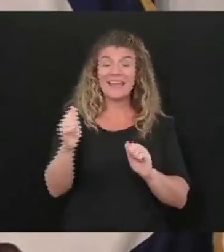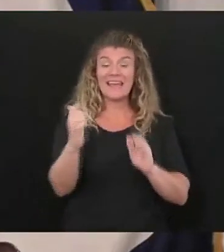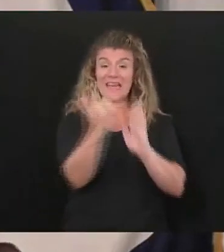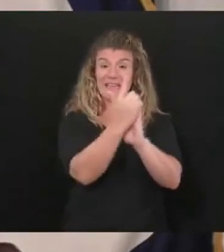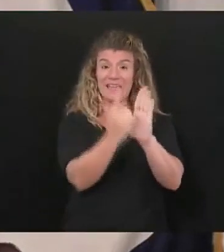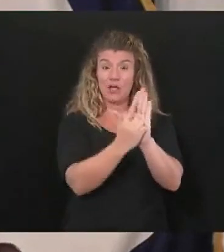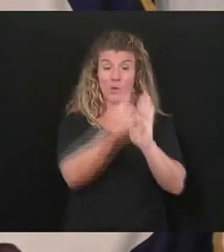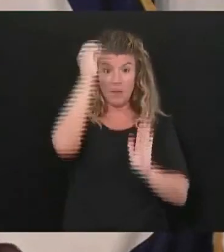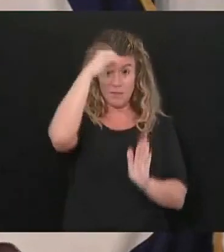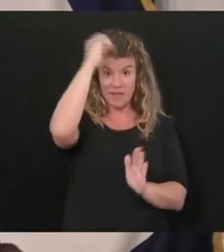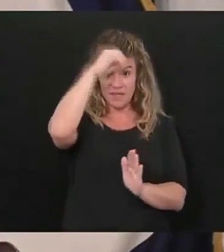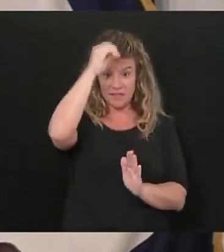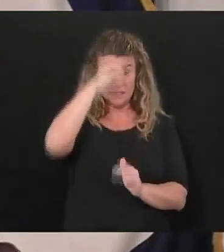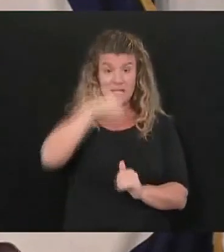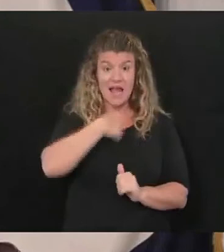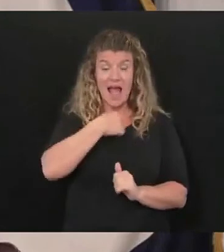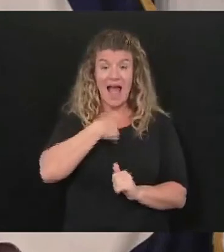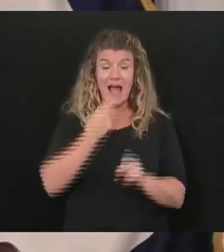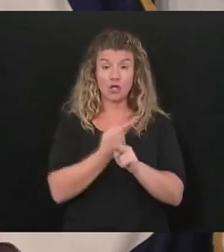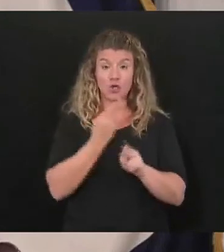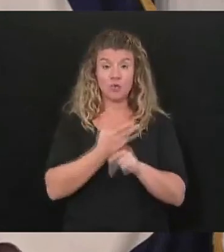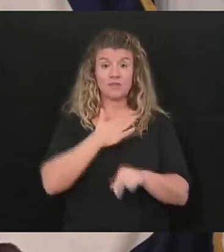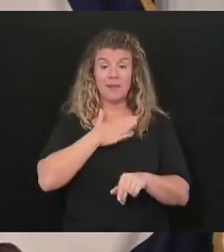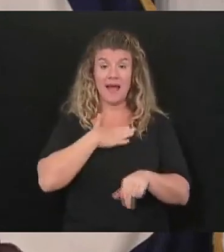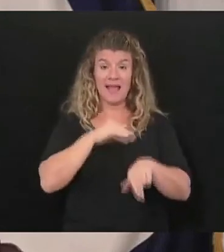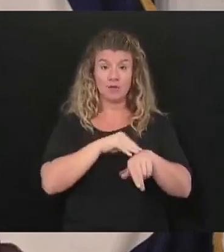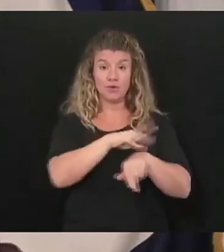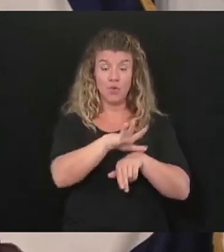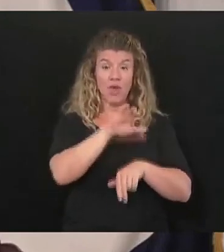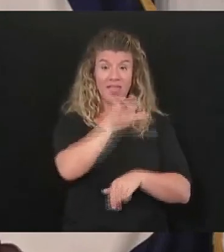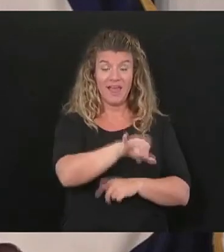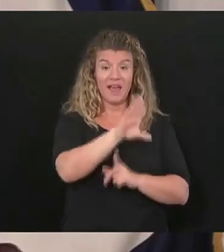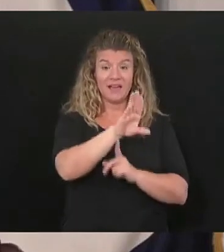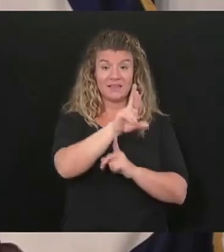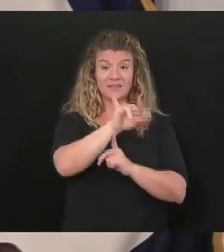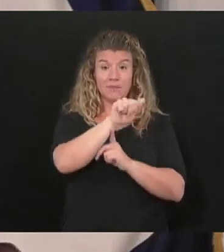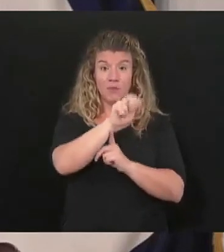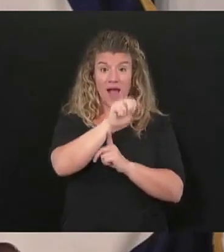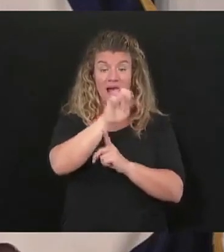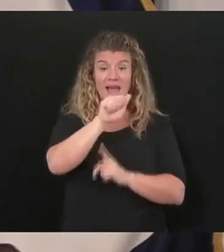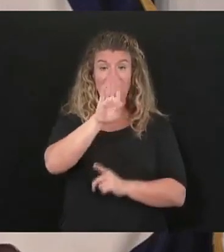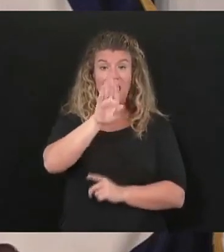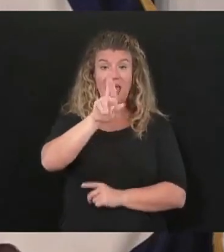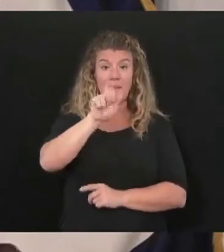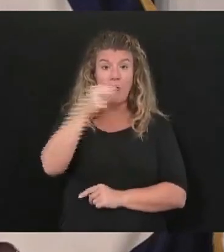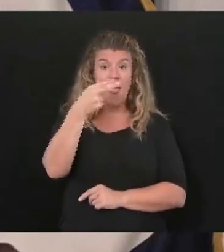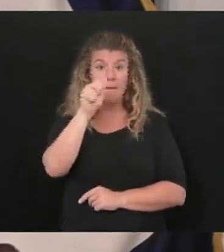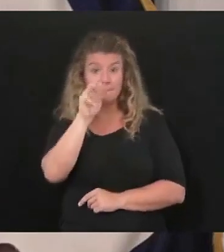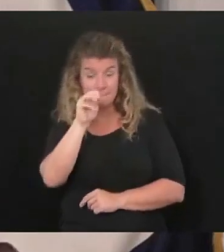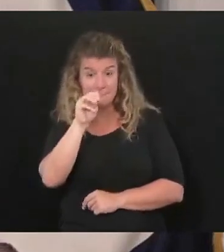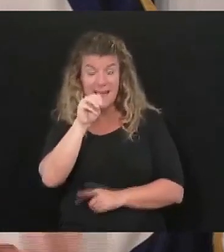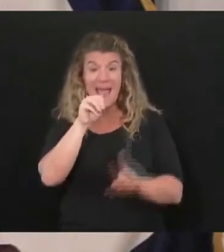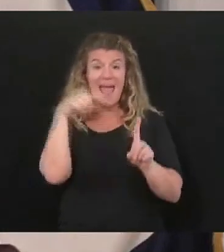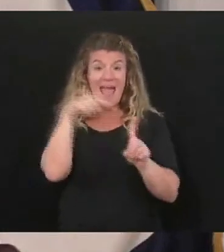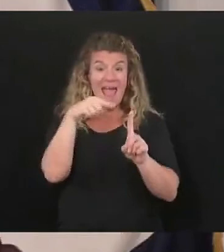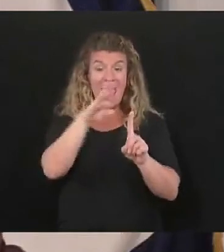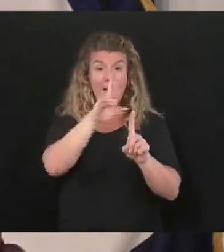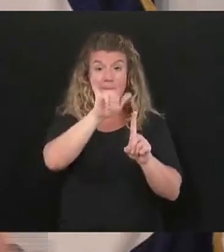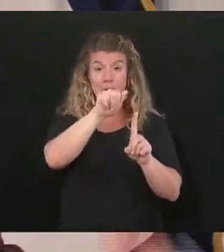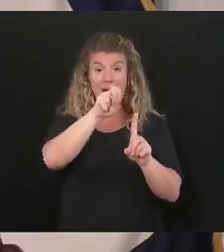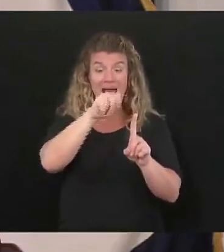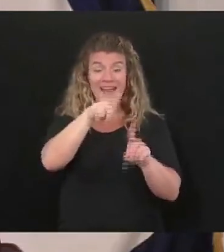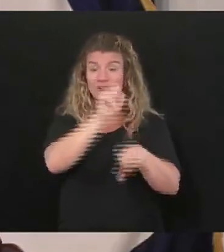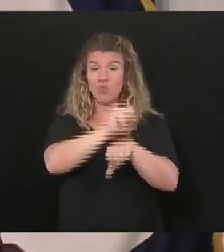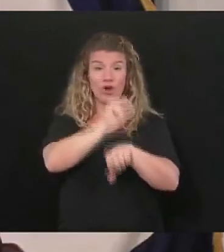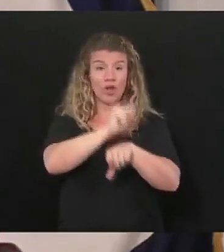I go through my counsel and that's Brian Abraham and Brian Abraham is working with the AG's office